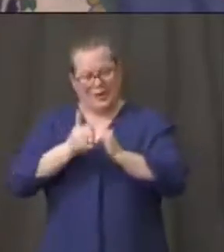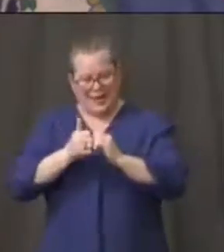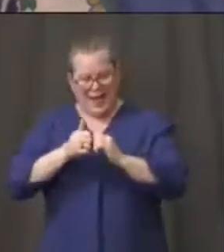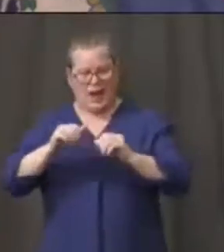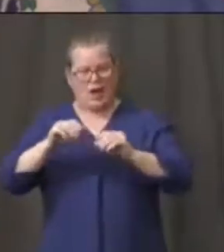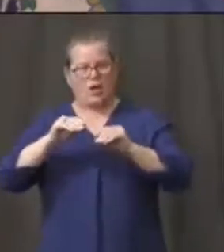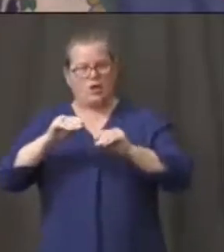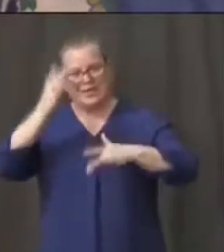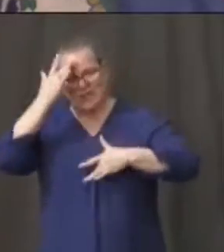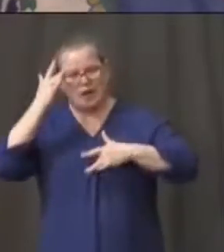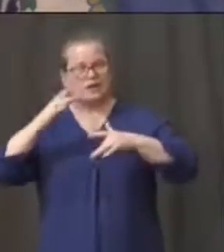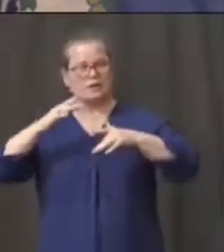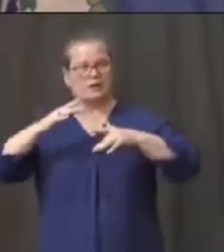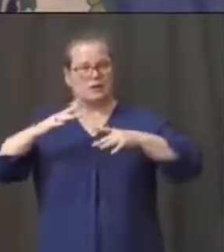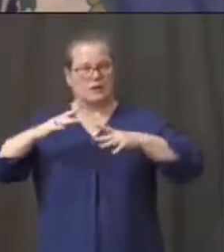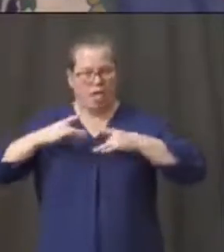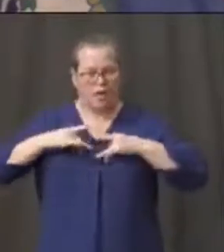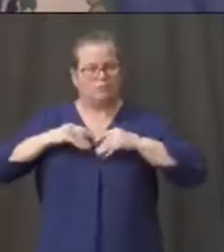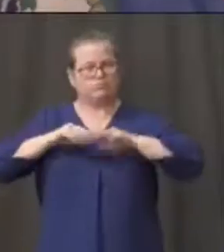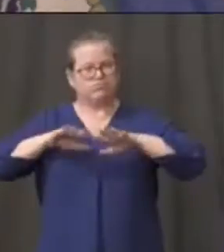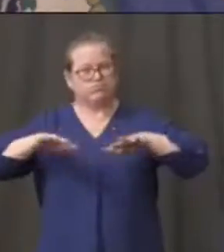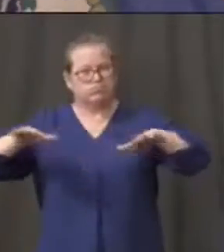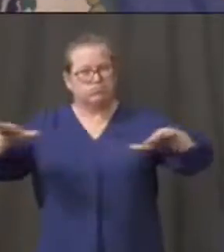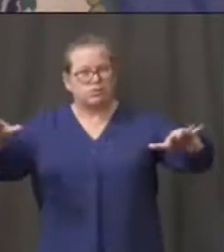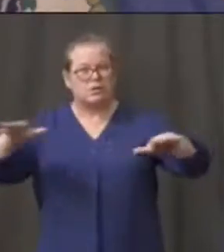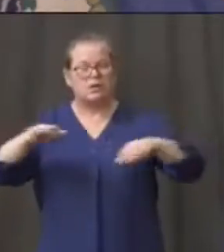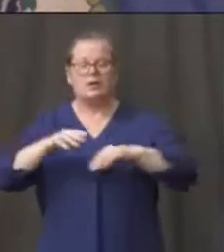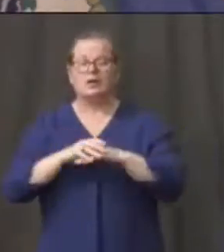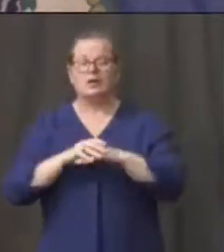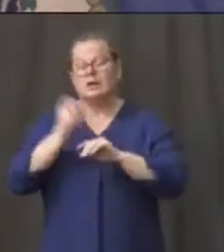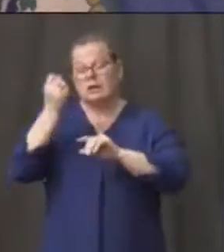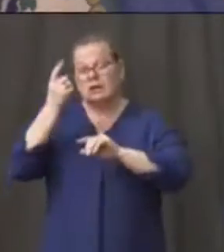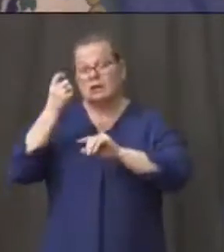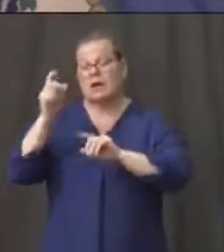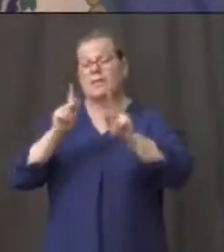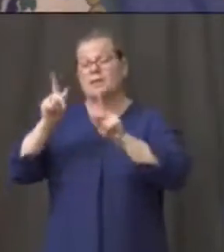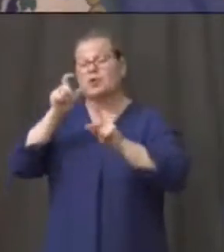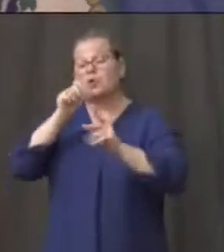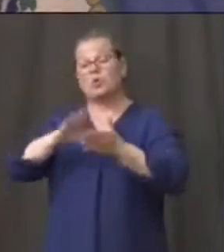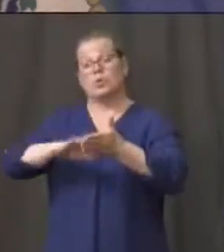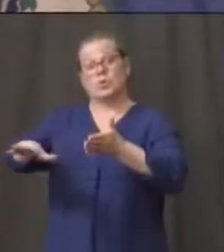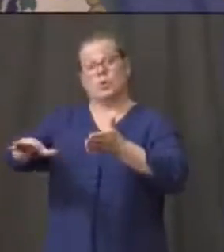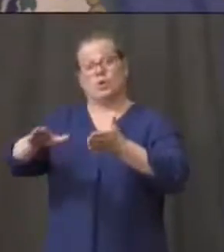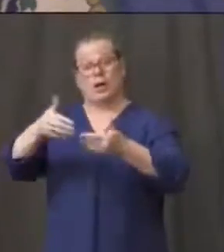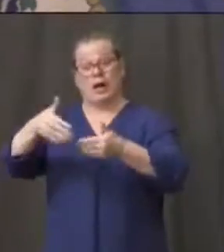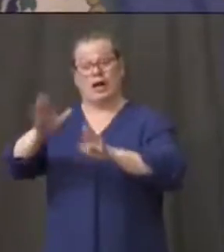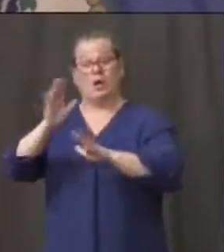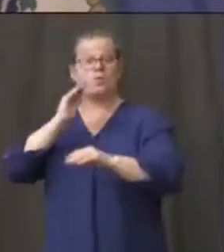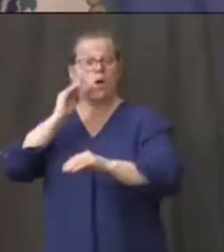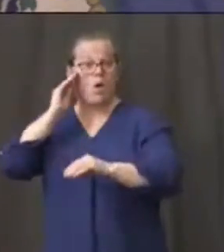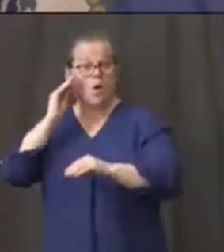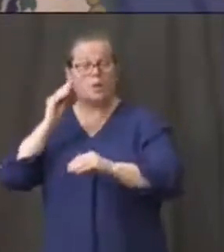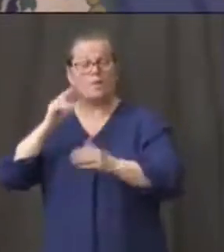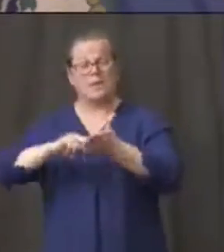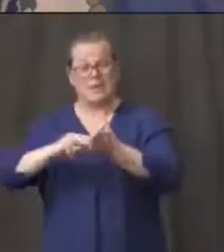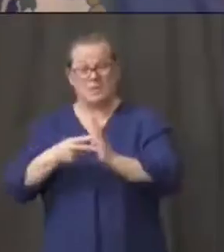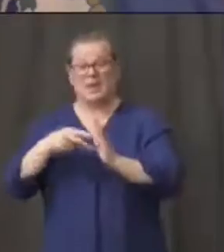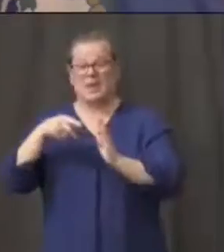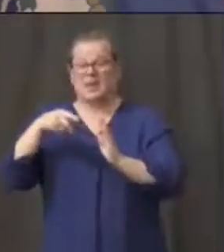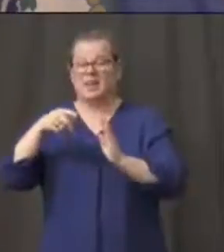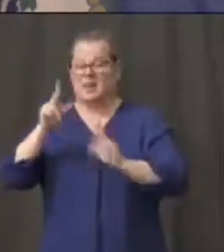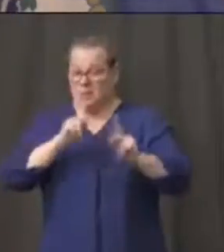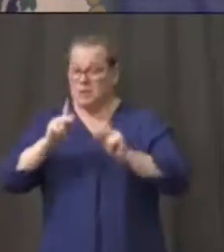I will say that the discharges, though, also reflect the fact that this pandemic has been with us for three, four or five weeks.